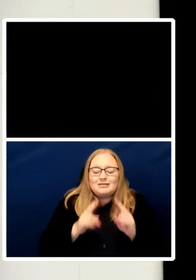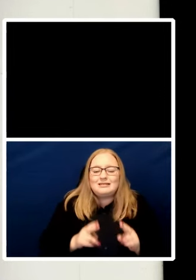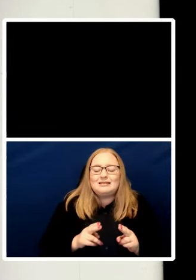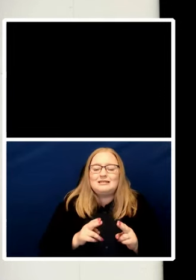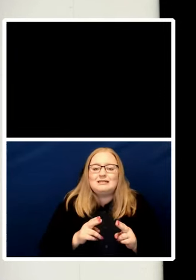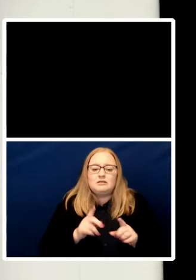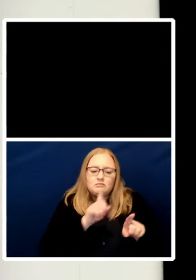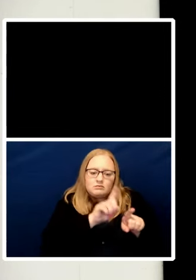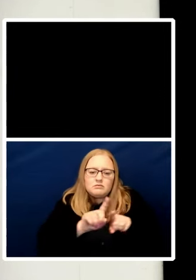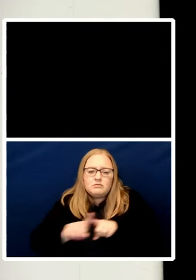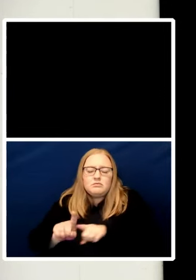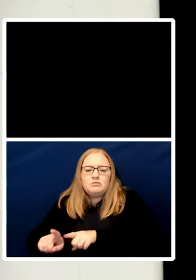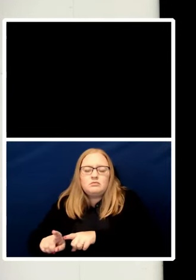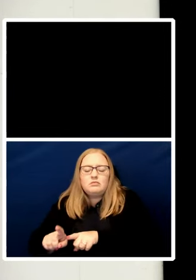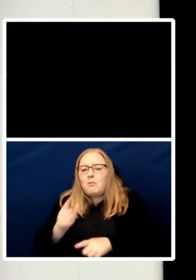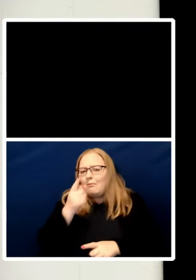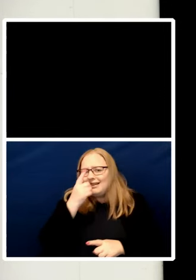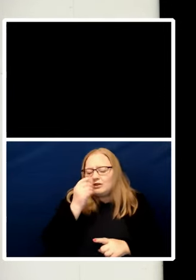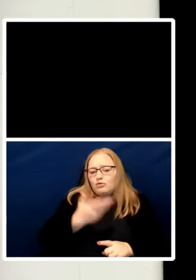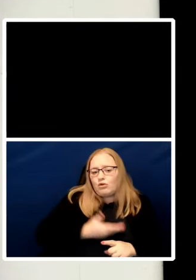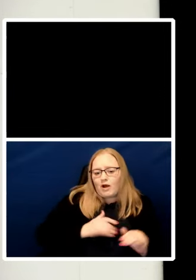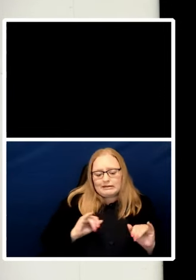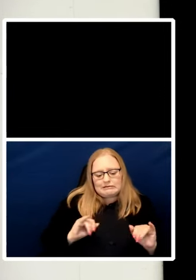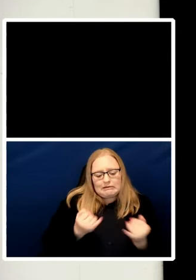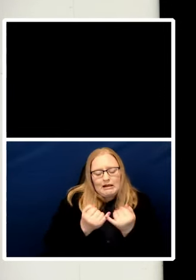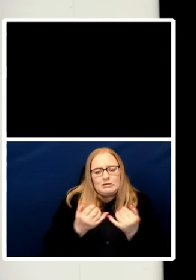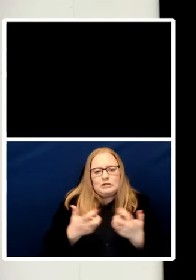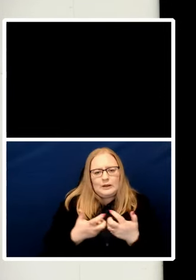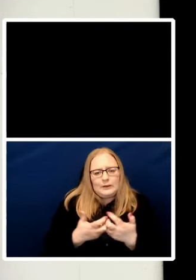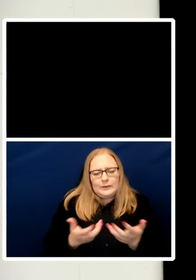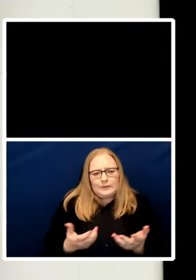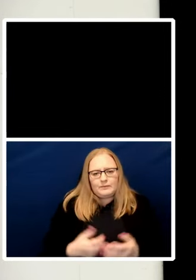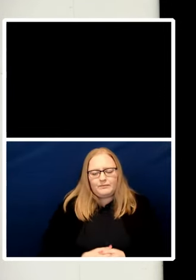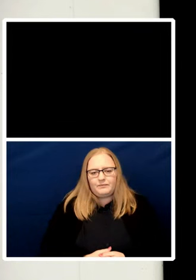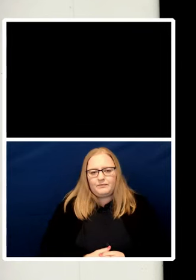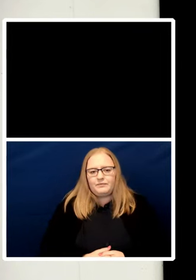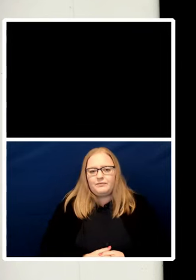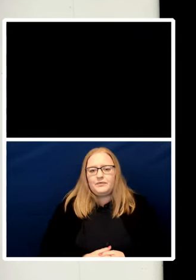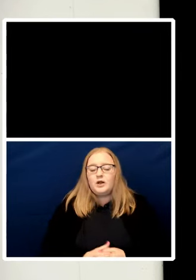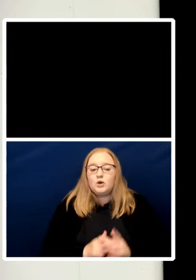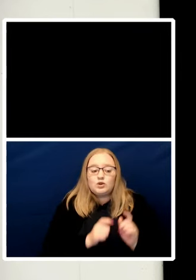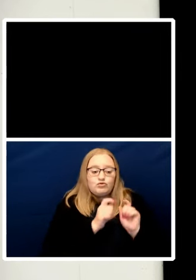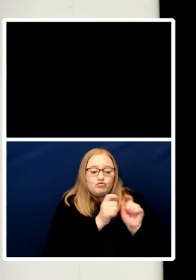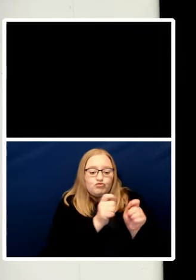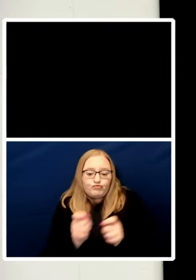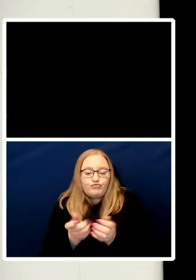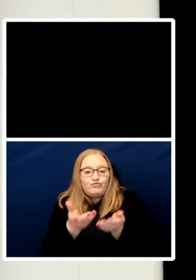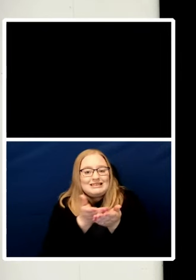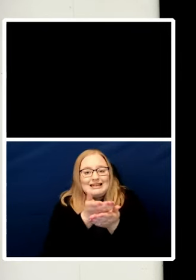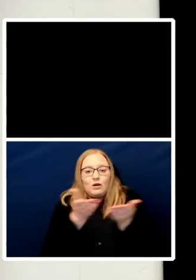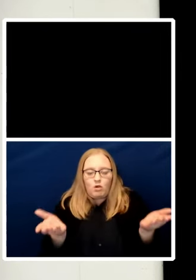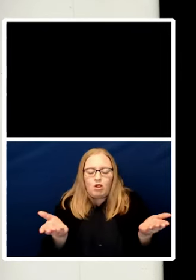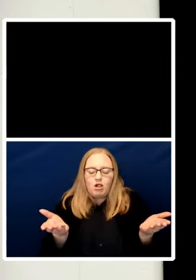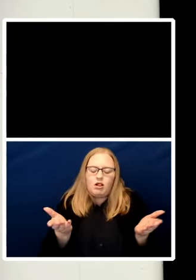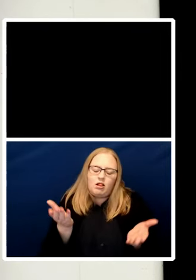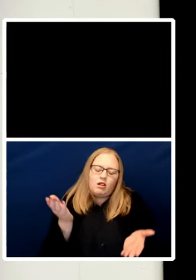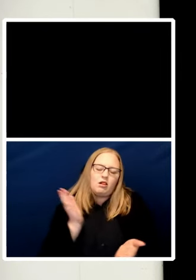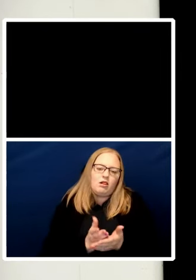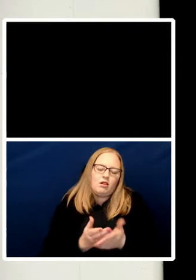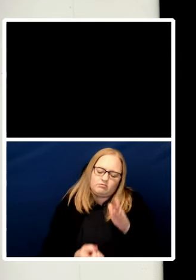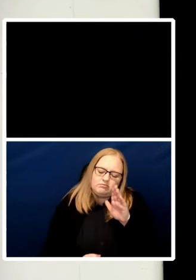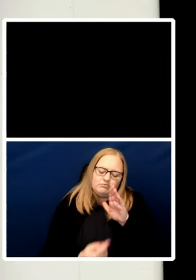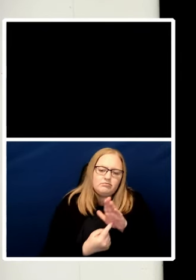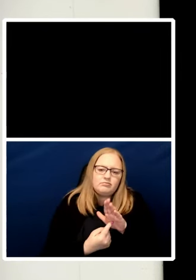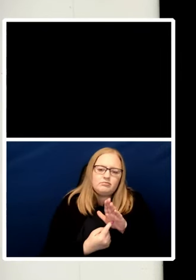Equal treatment is essential to understanding and delivering human rights.